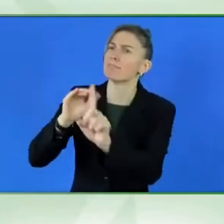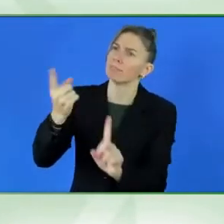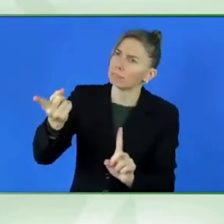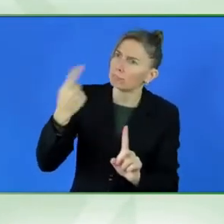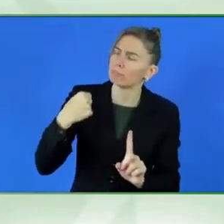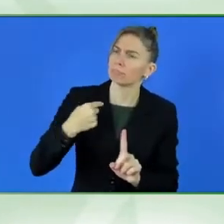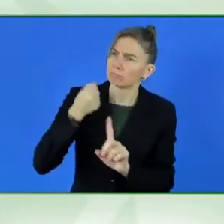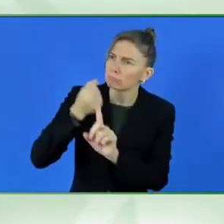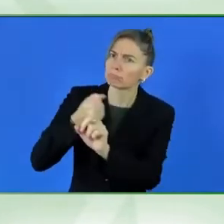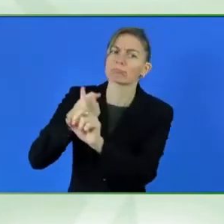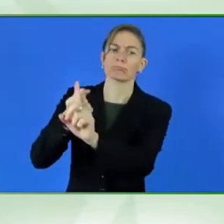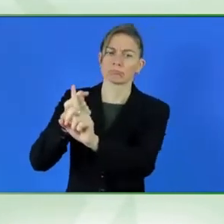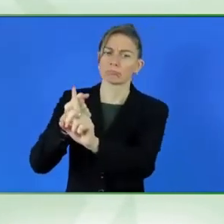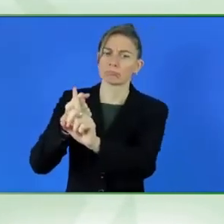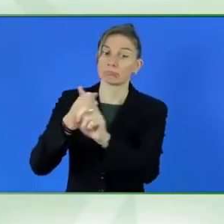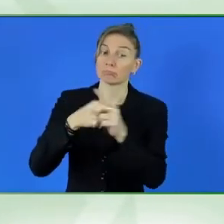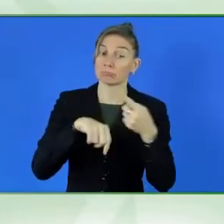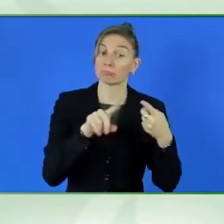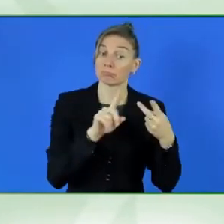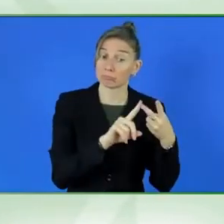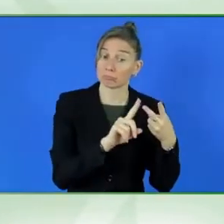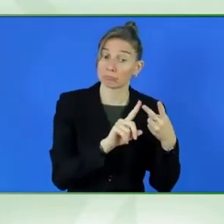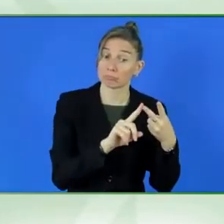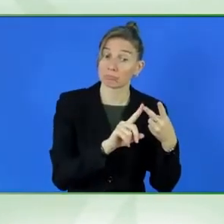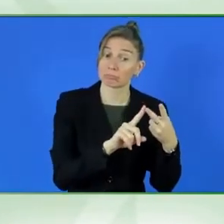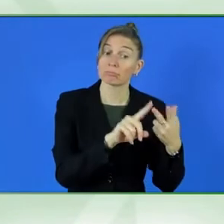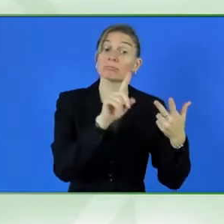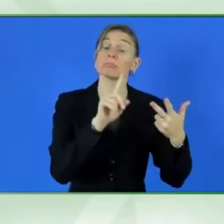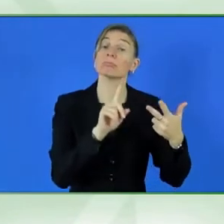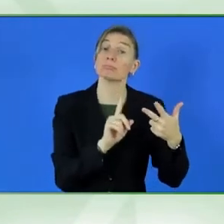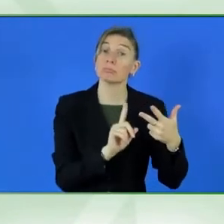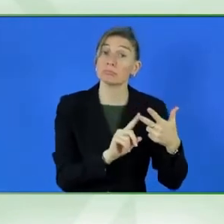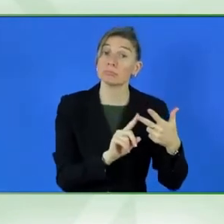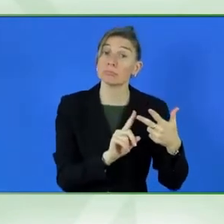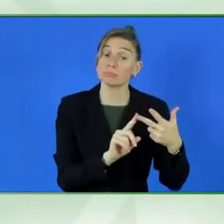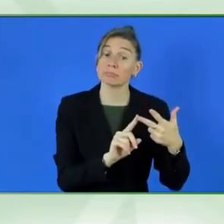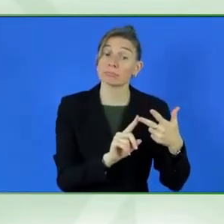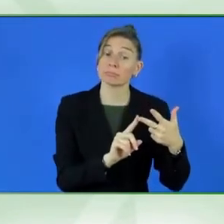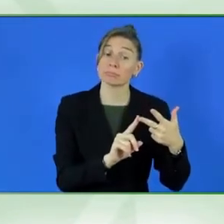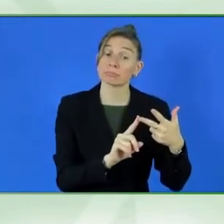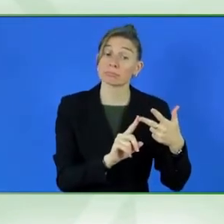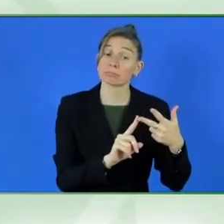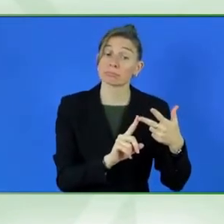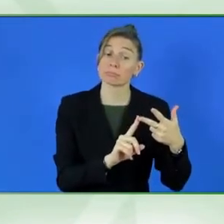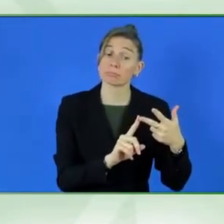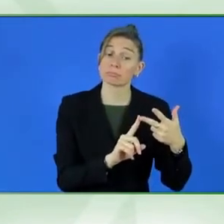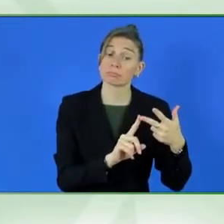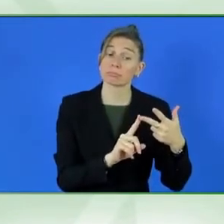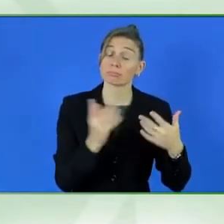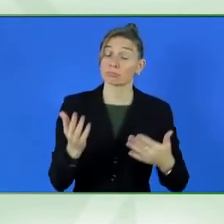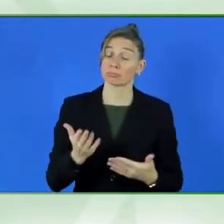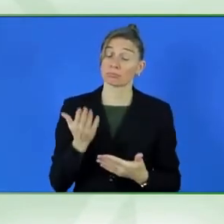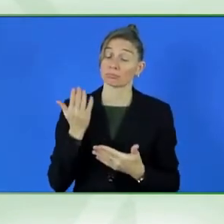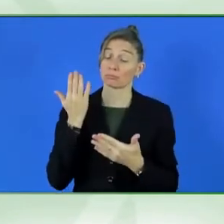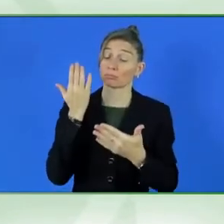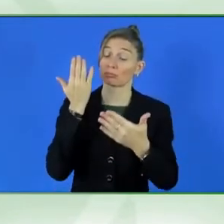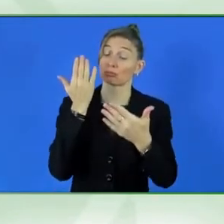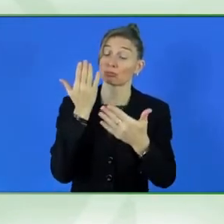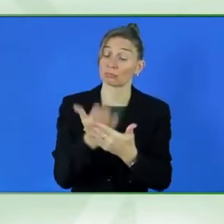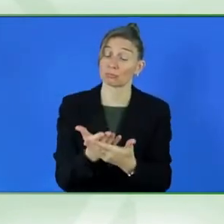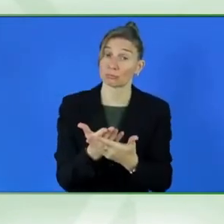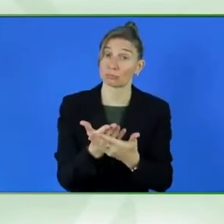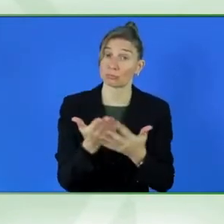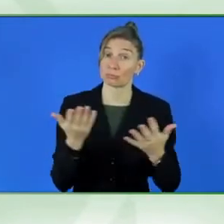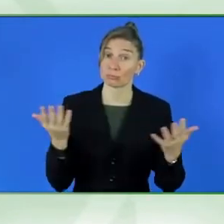my third, uh, suggestion would be, um, would be, uh, in terms